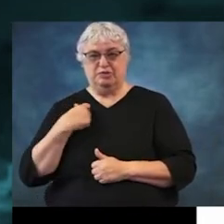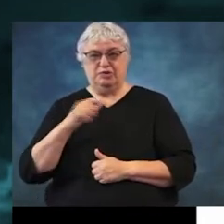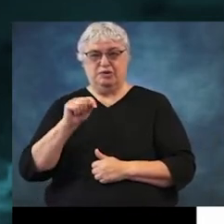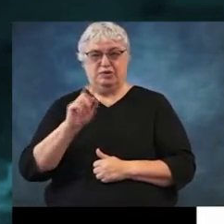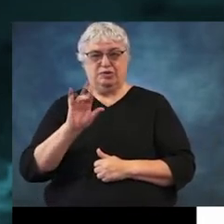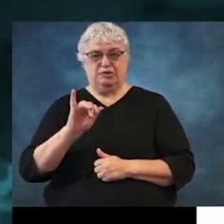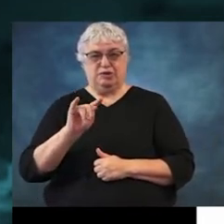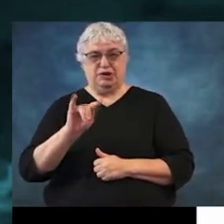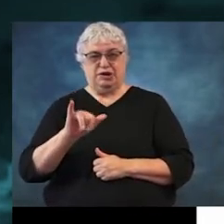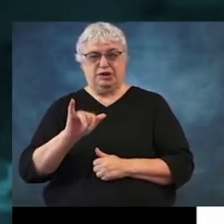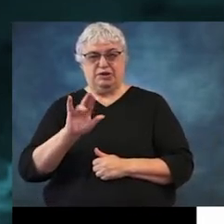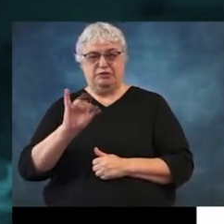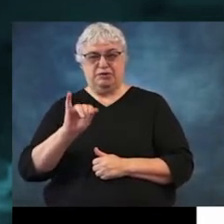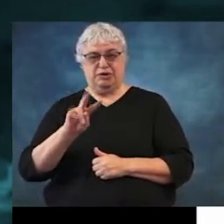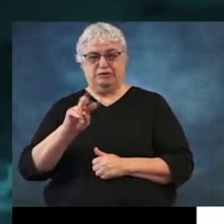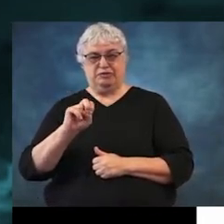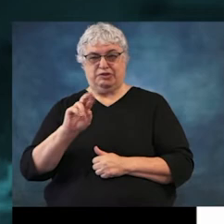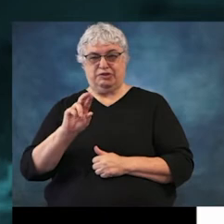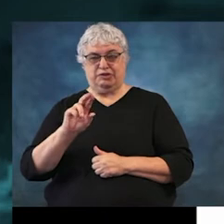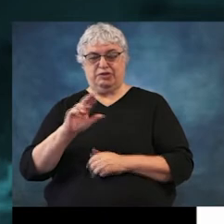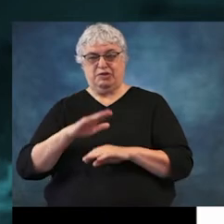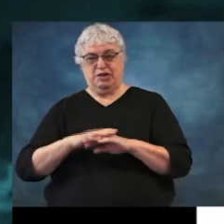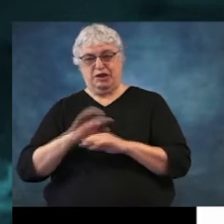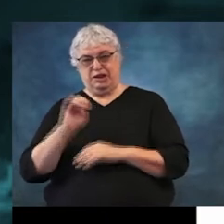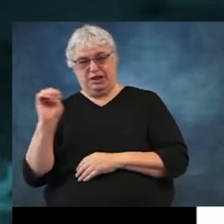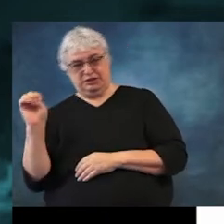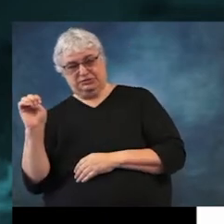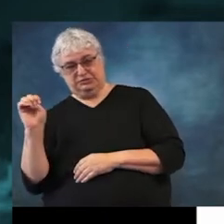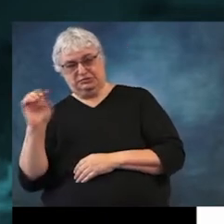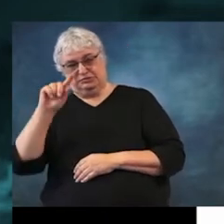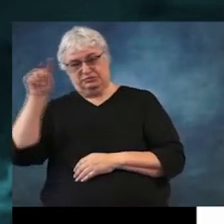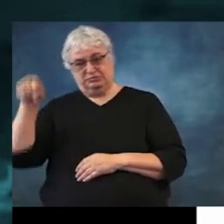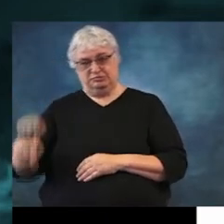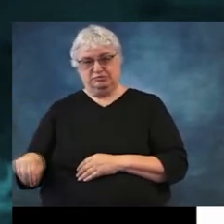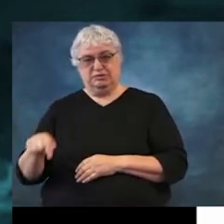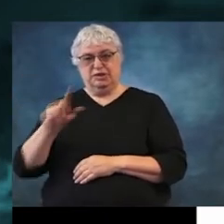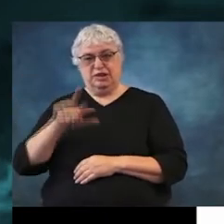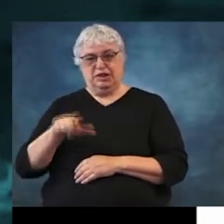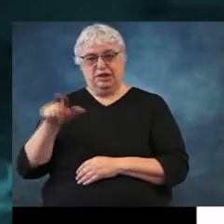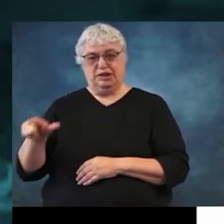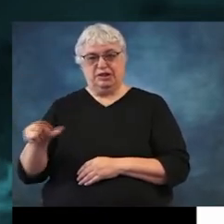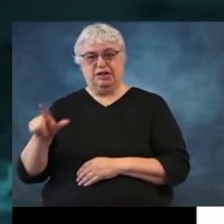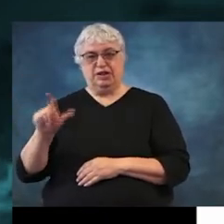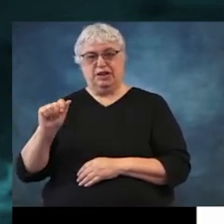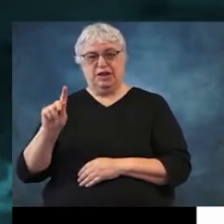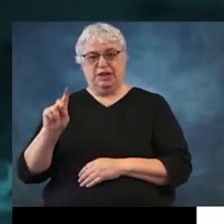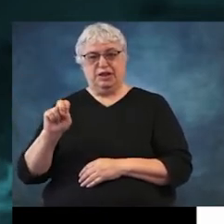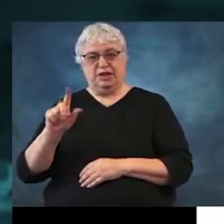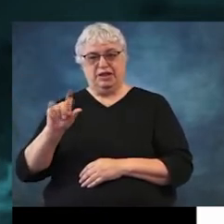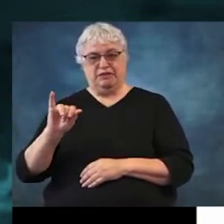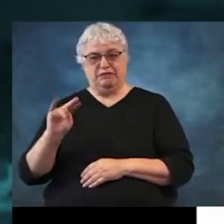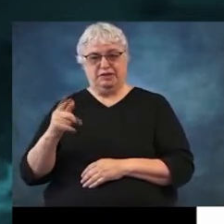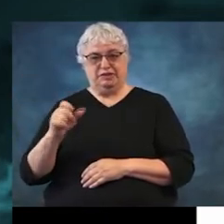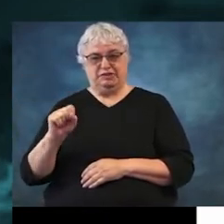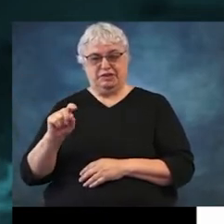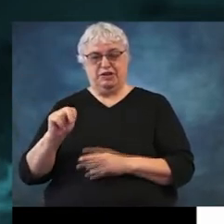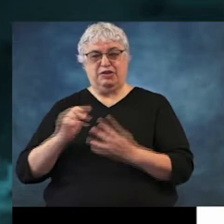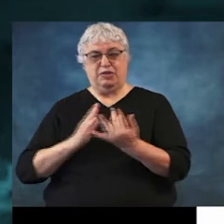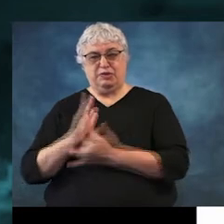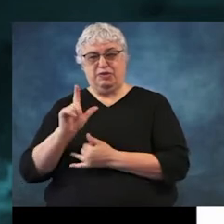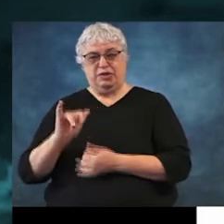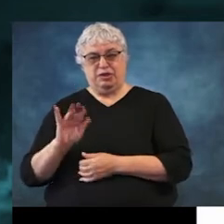the Trinity River that kind of flanks us to the east and comes down from Lake Livingston into the Liberty County, Liberty area,